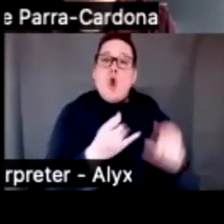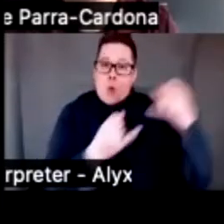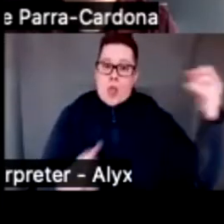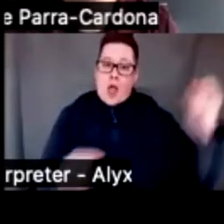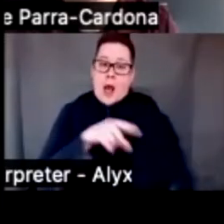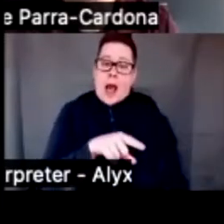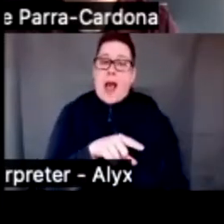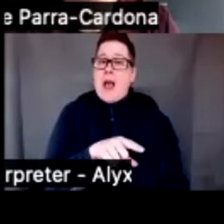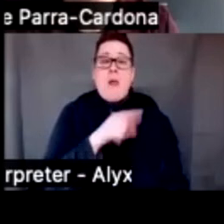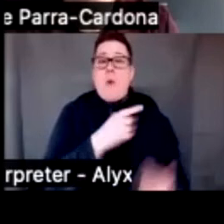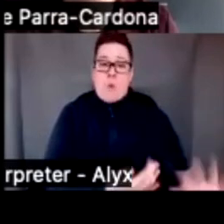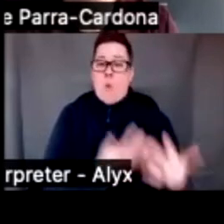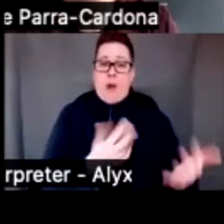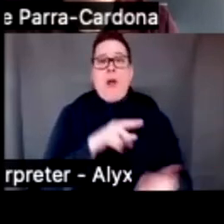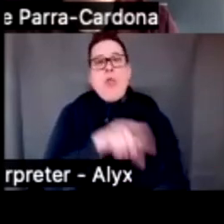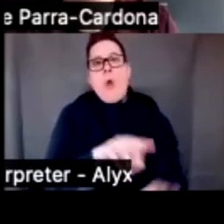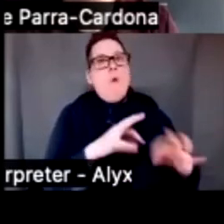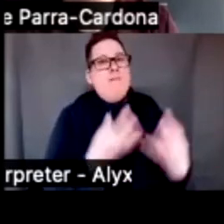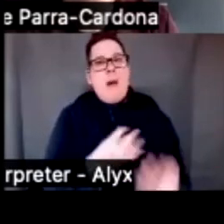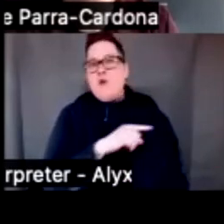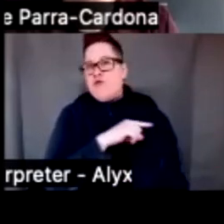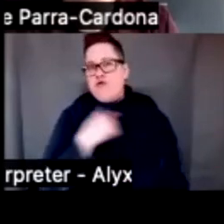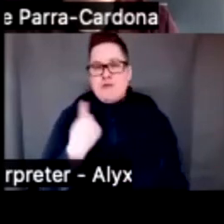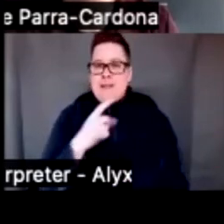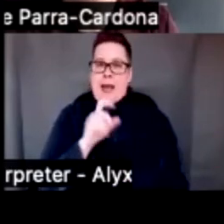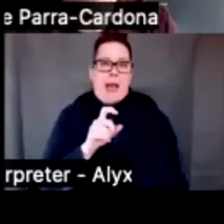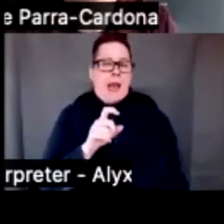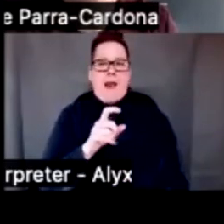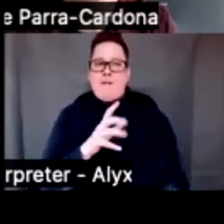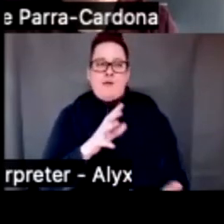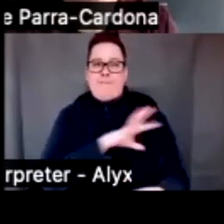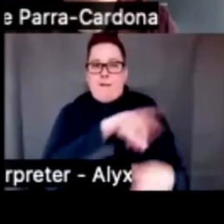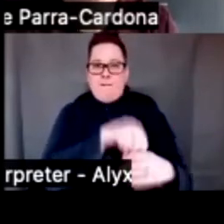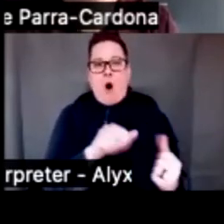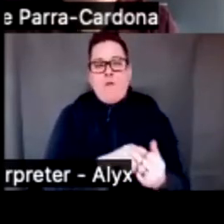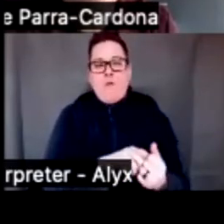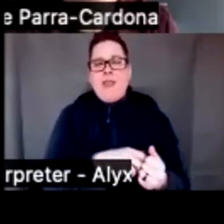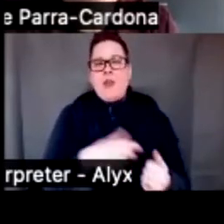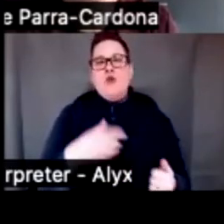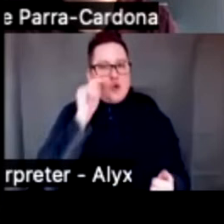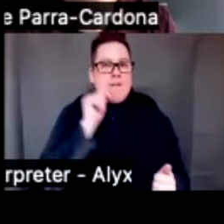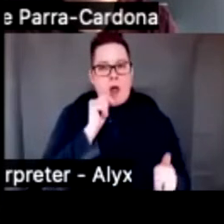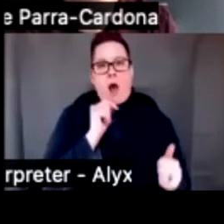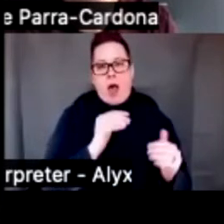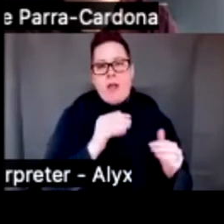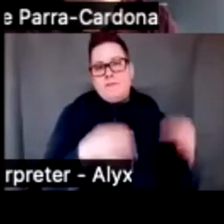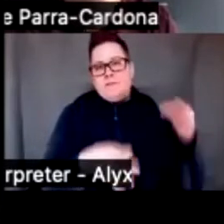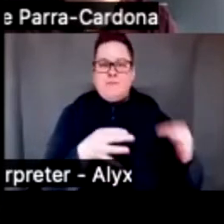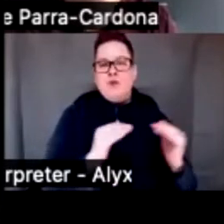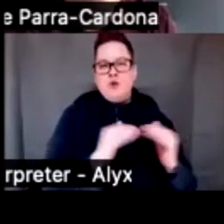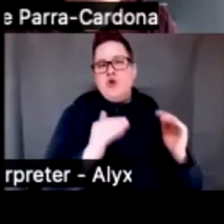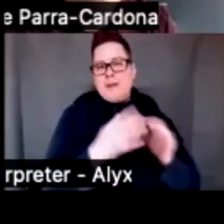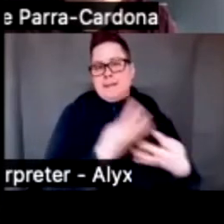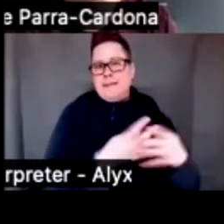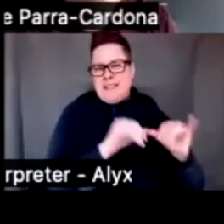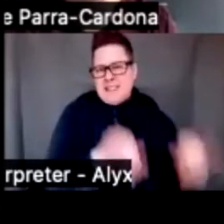way more at risk of becoming involved with the juvenile justice system over time compared to the ones who were not. So